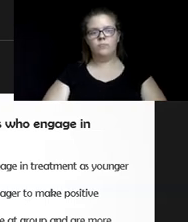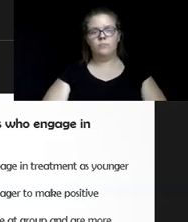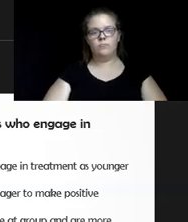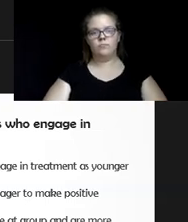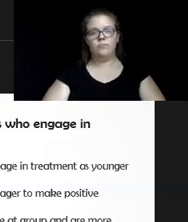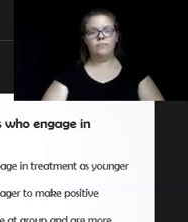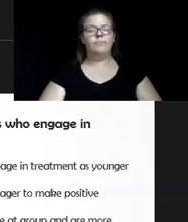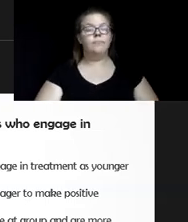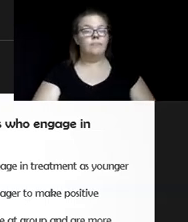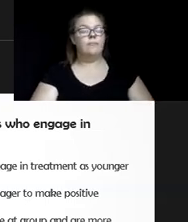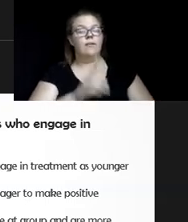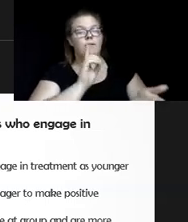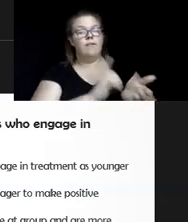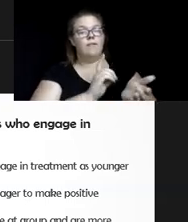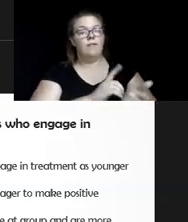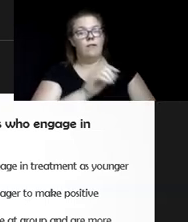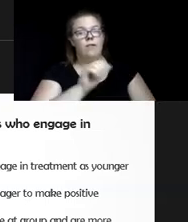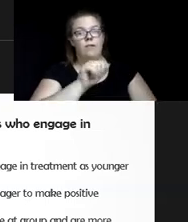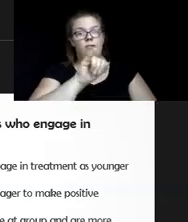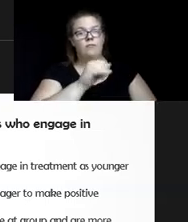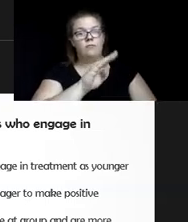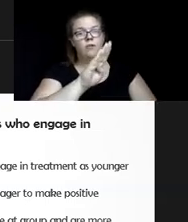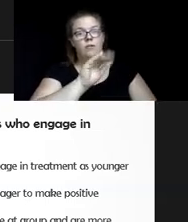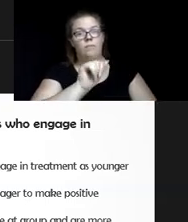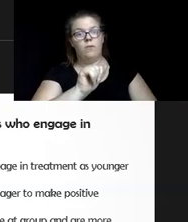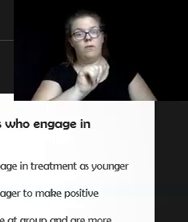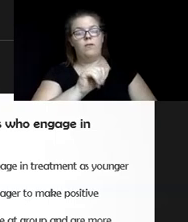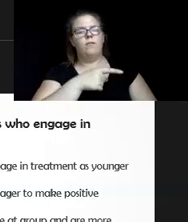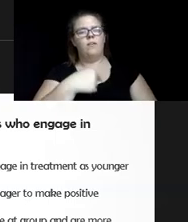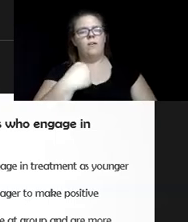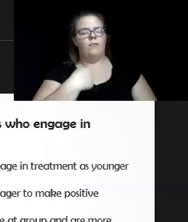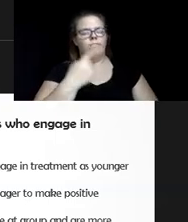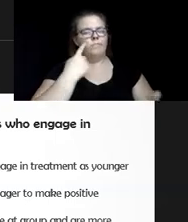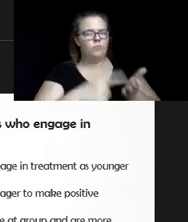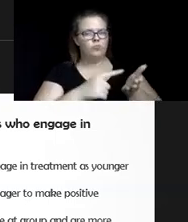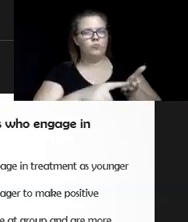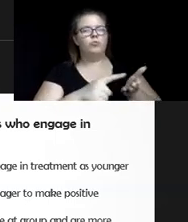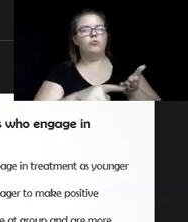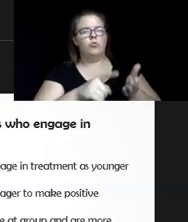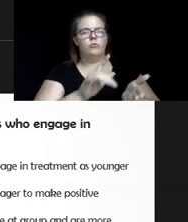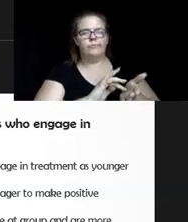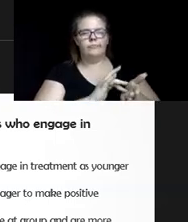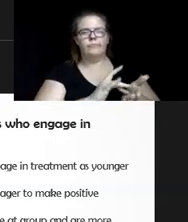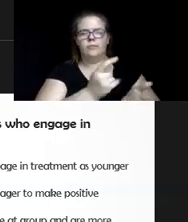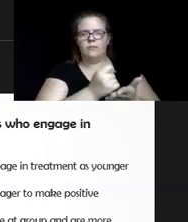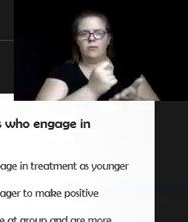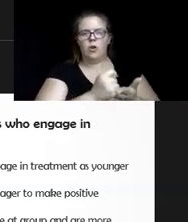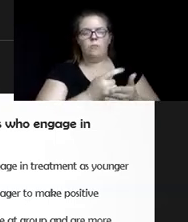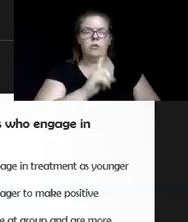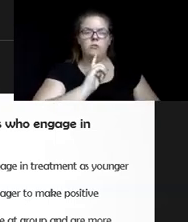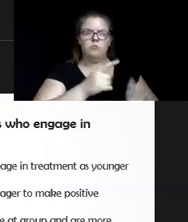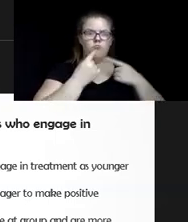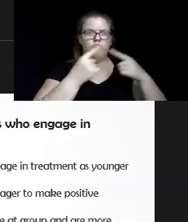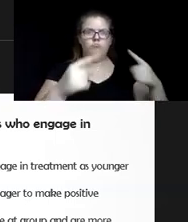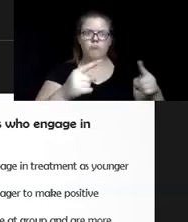Dr. Ajabe, I've done some research about medication-assisted therapies and there's been some real success with older adults who come to